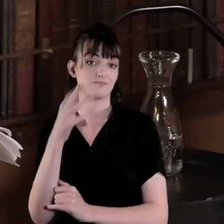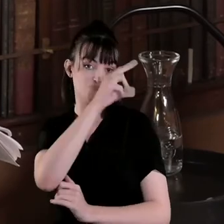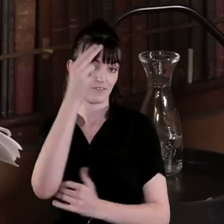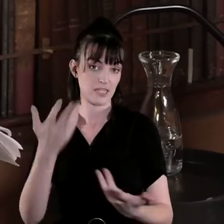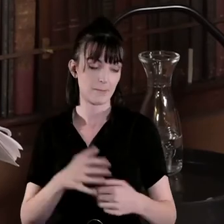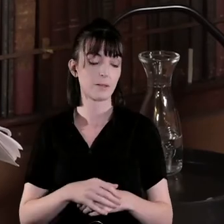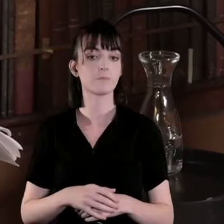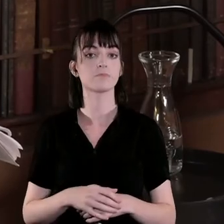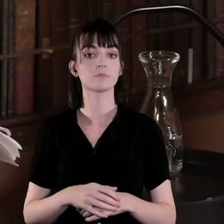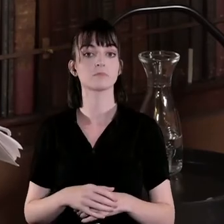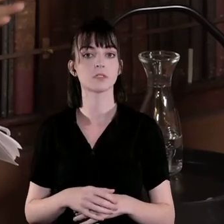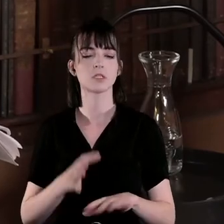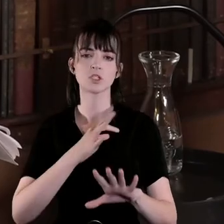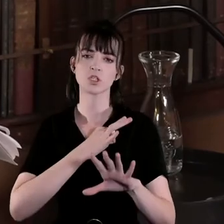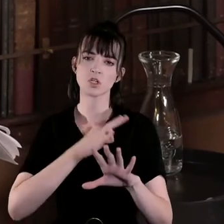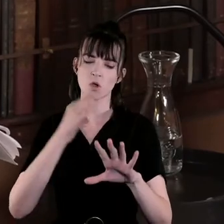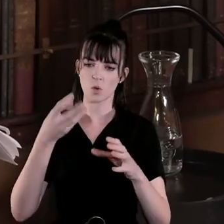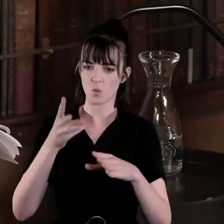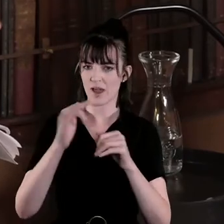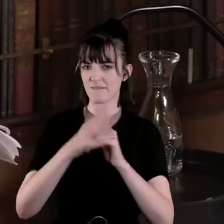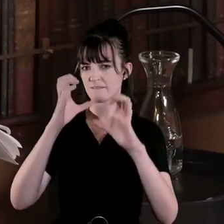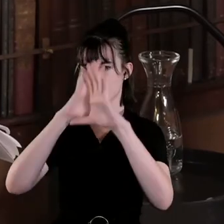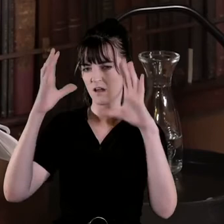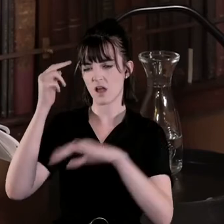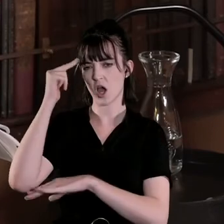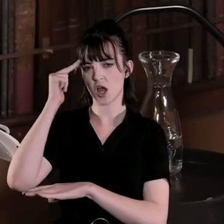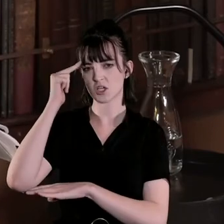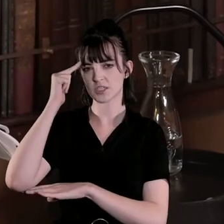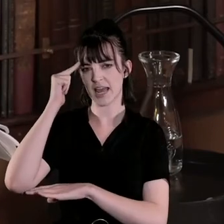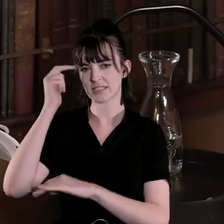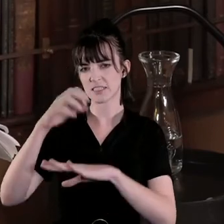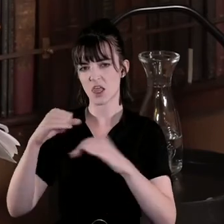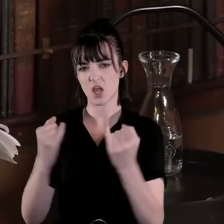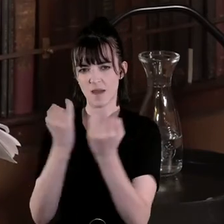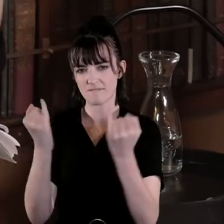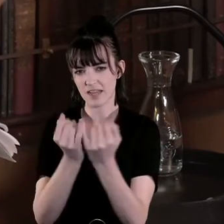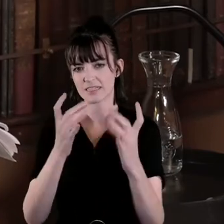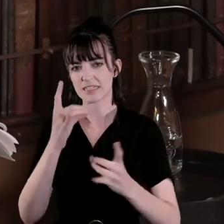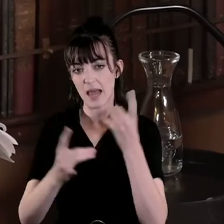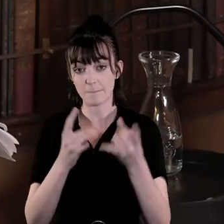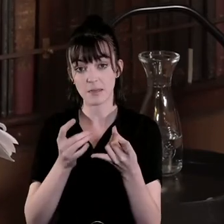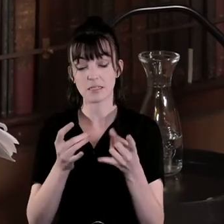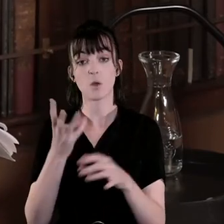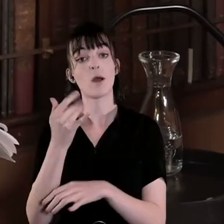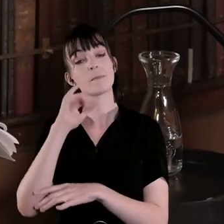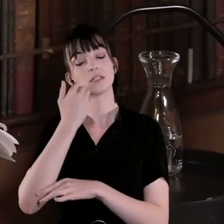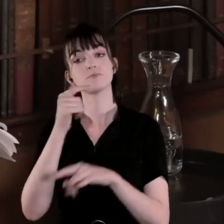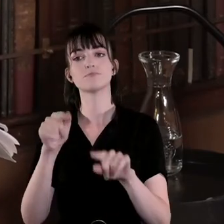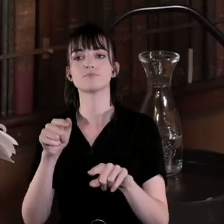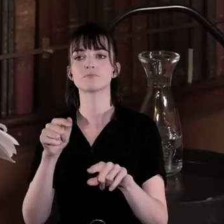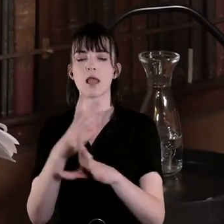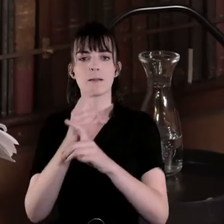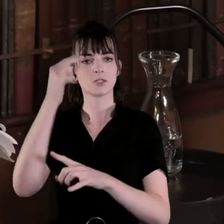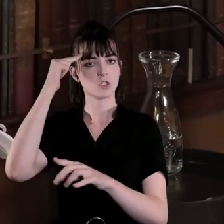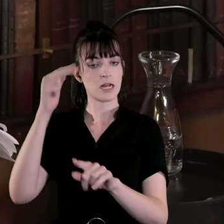actually is a good window to understand the scale of the conflict because the way in which women were